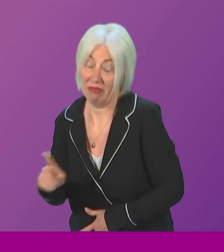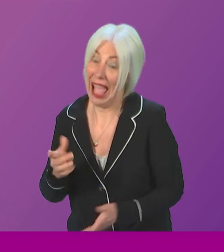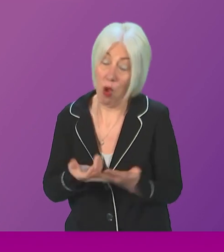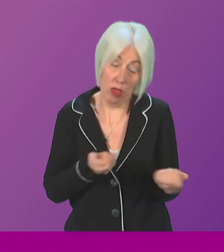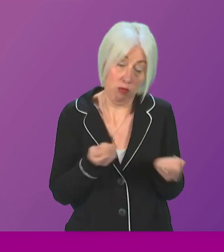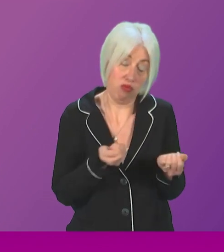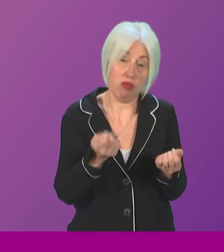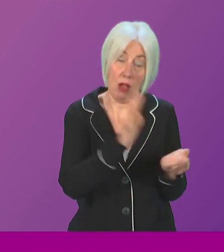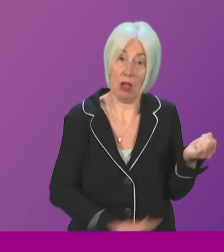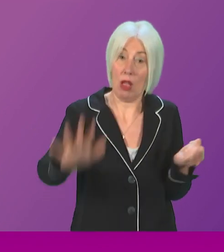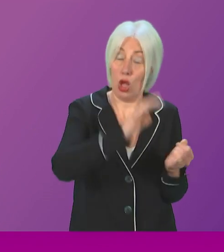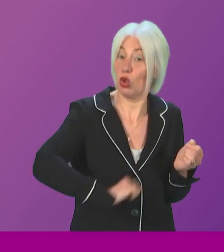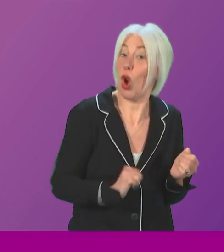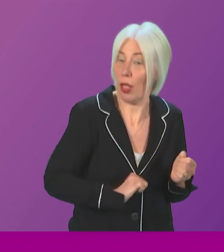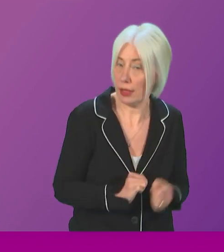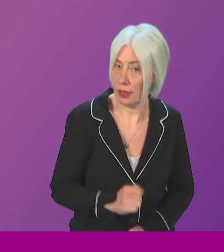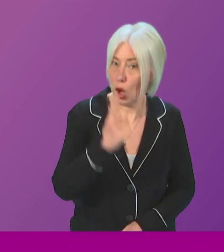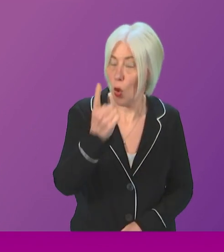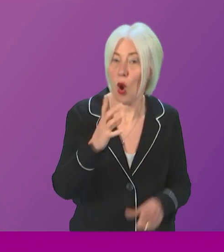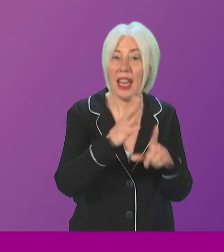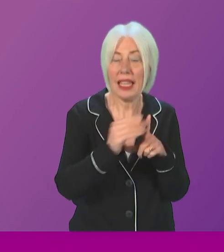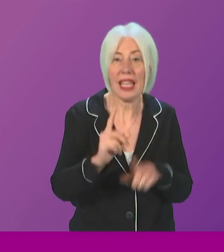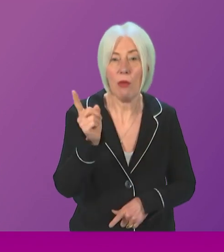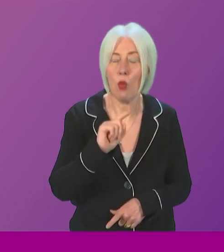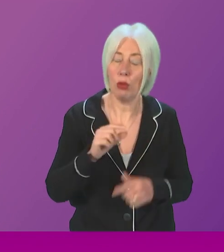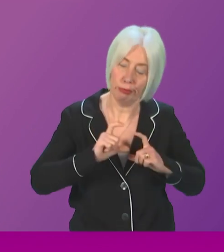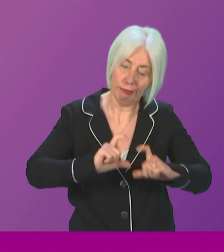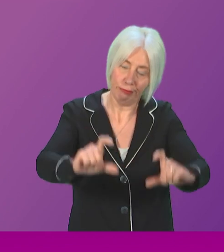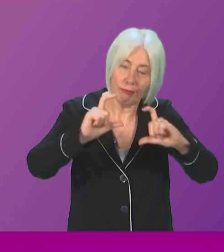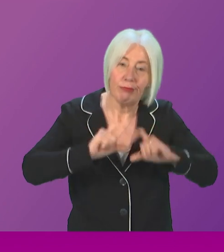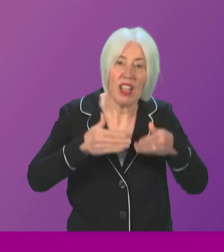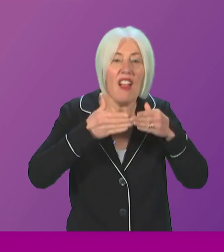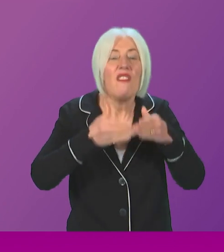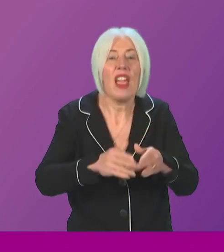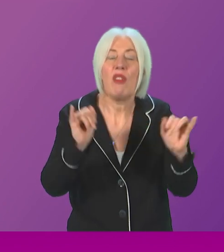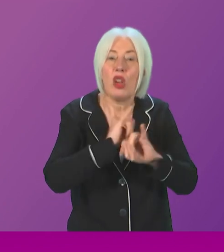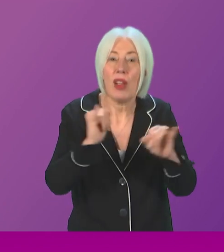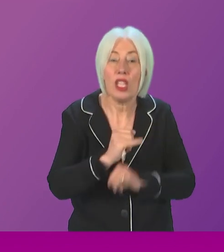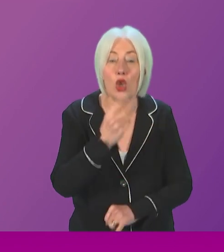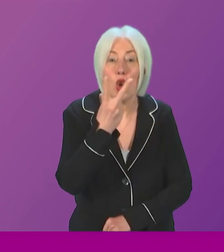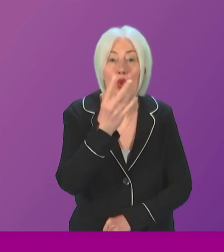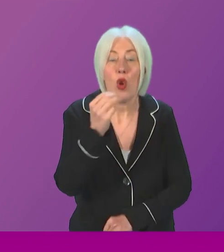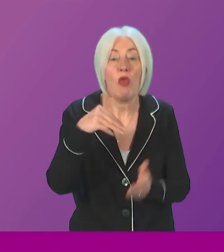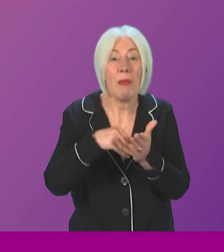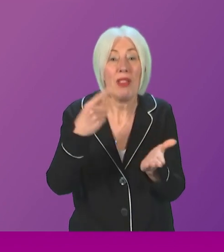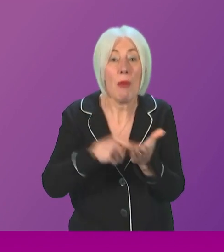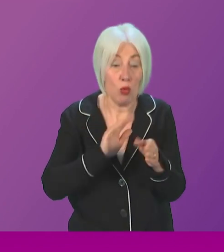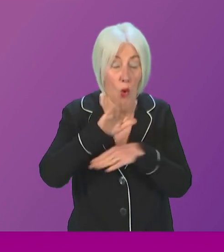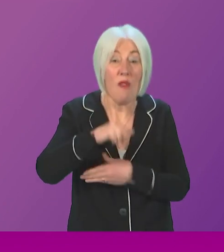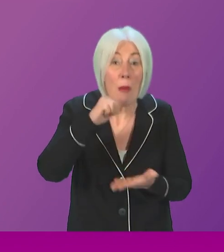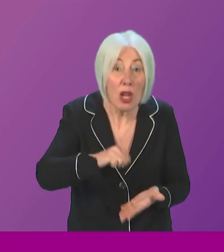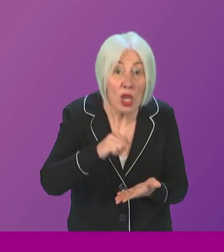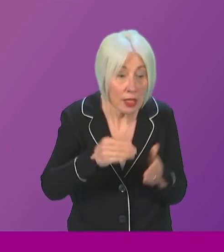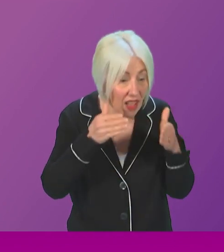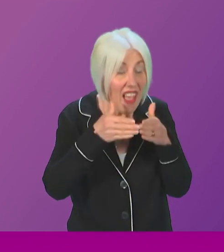country. Just one example, the ongoing ferry crisis. £200 million over budget, with no ferries